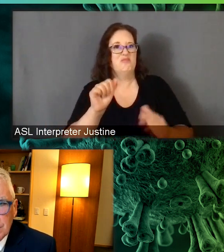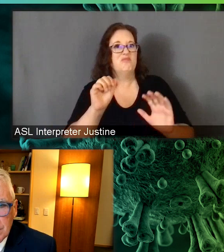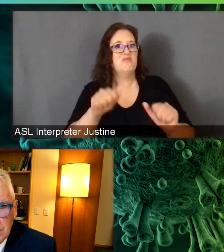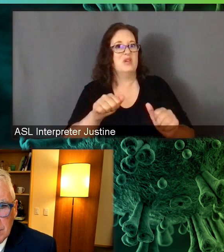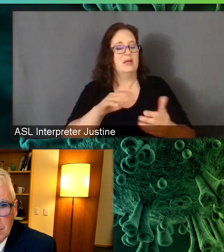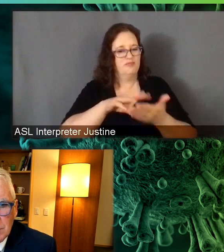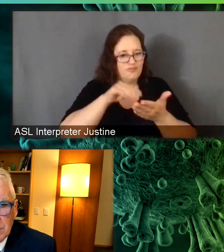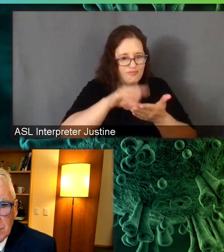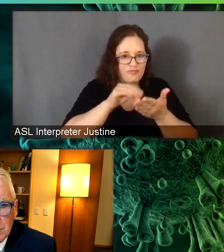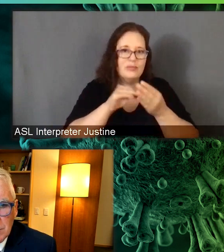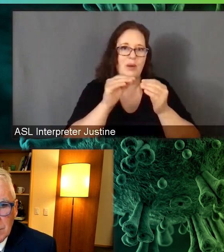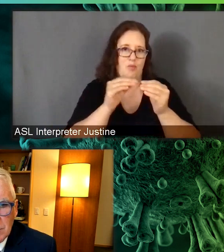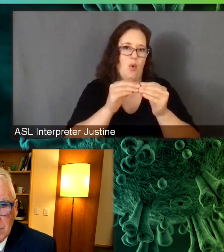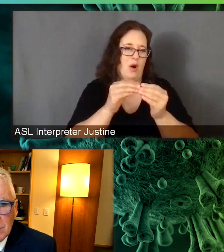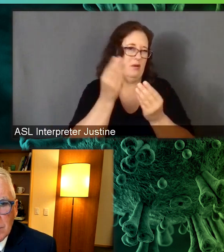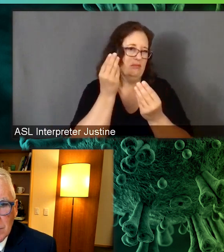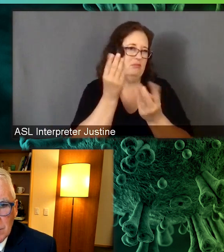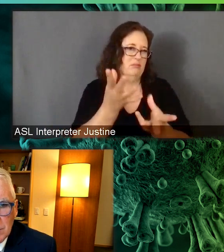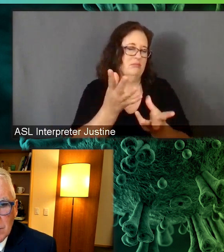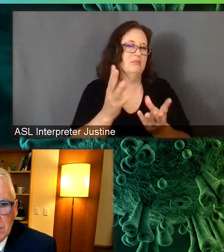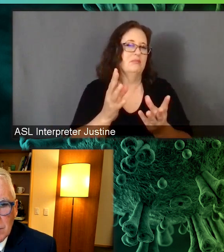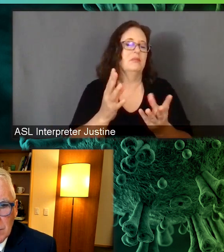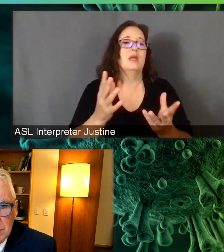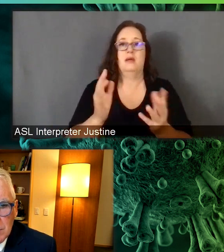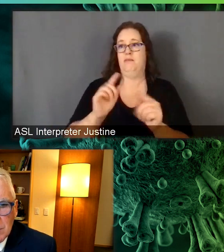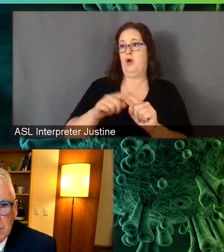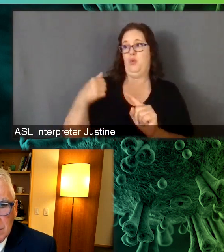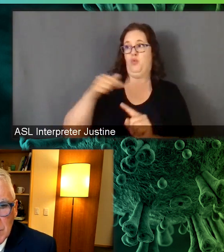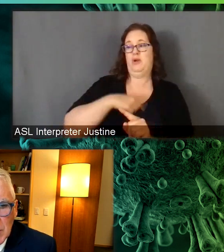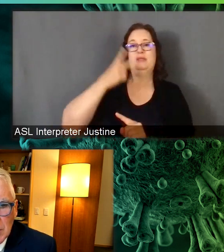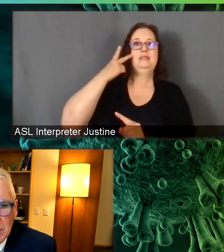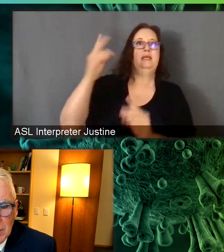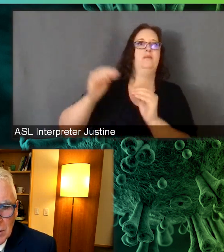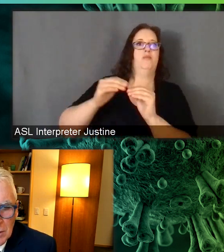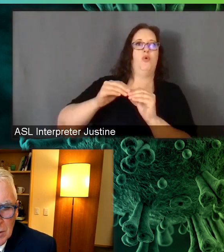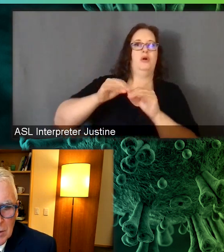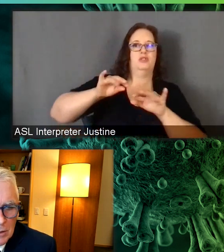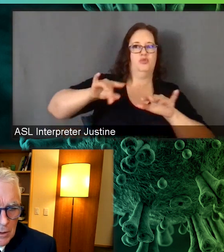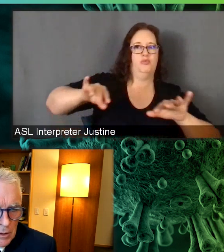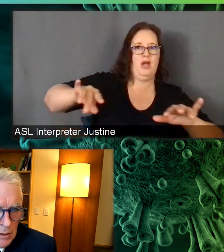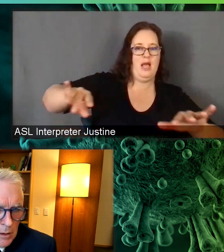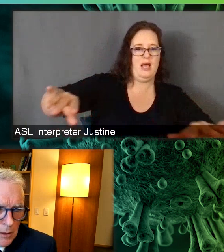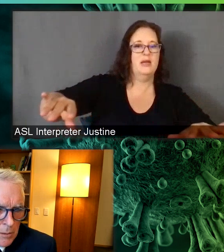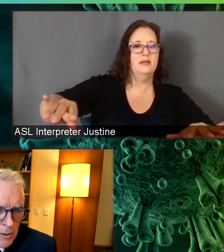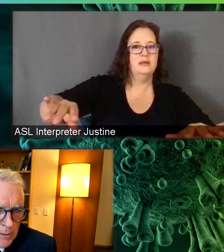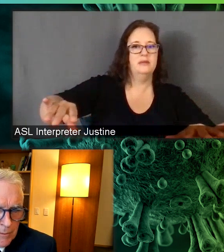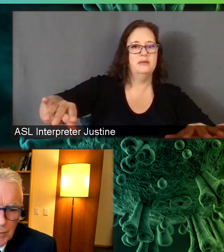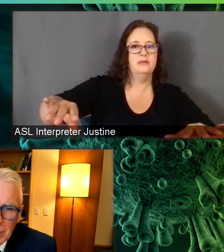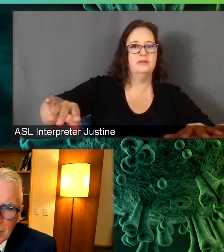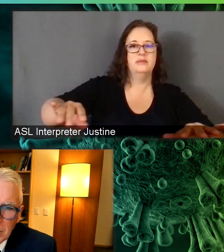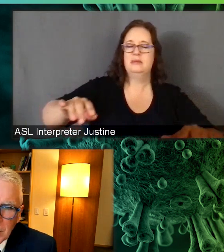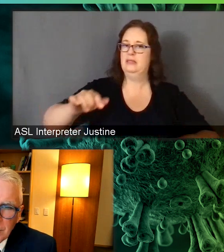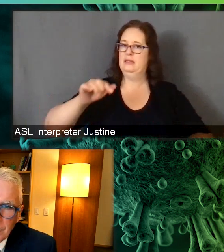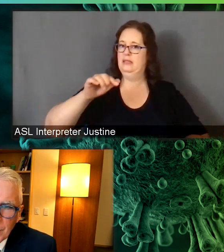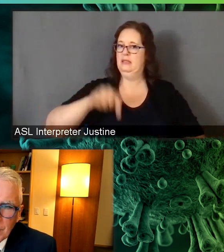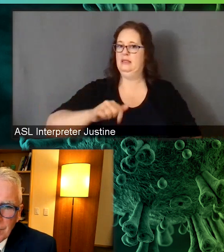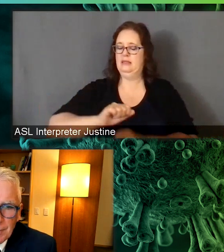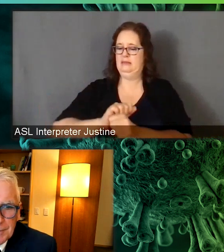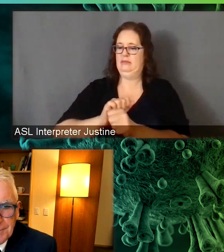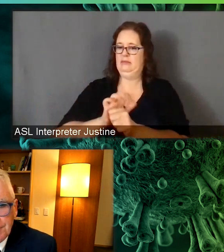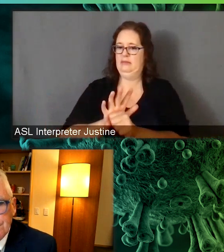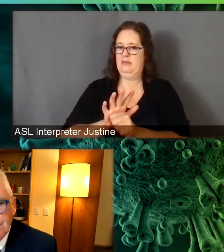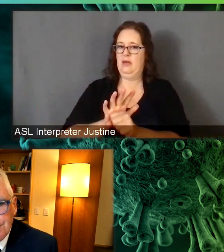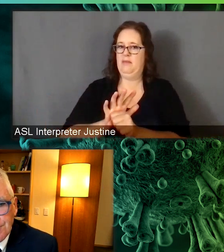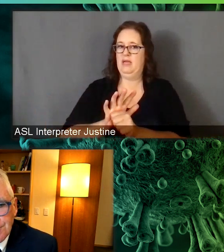certainly a concern that we're seeing more spread. And I think the other part that makes this point of the pandemic dangerous and sort of